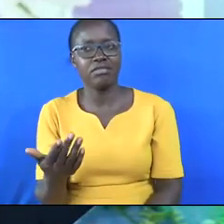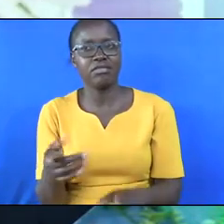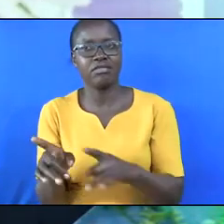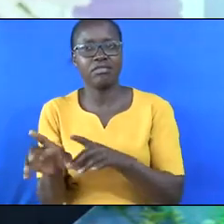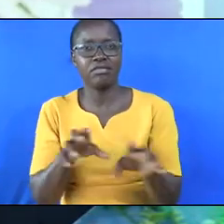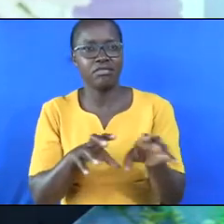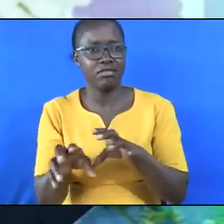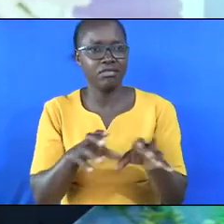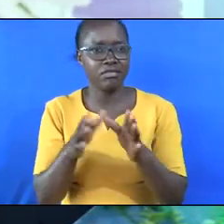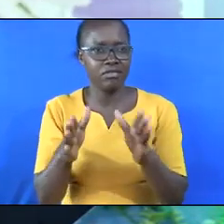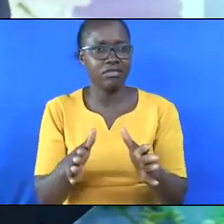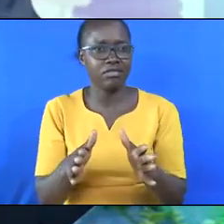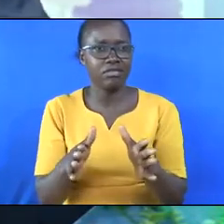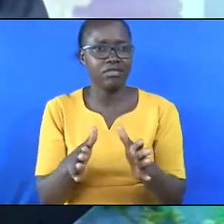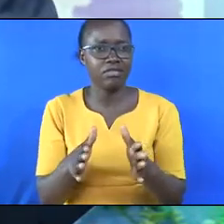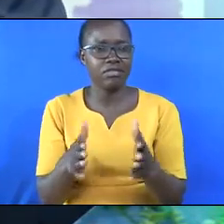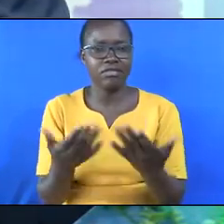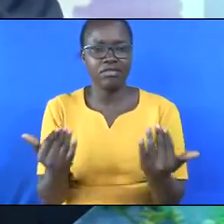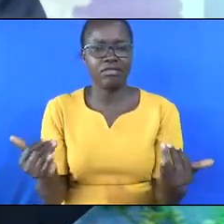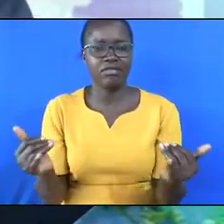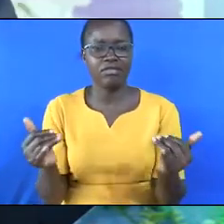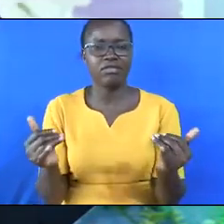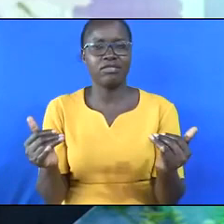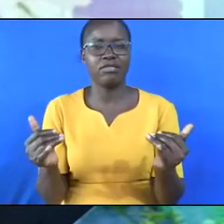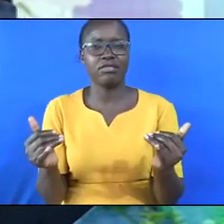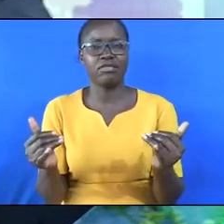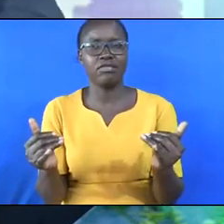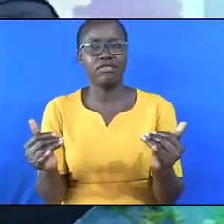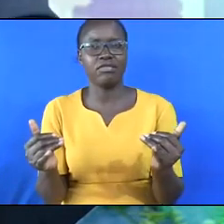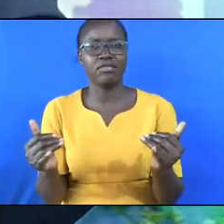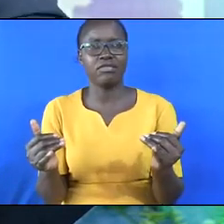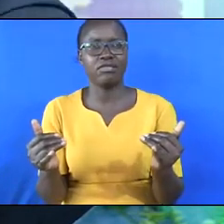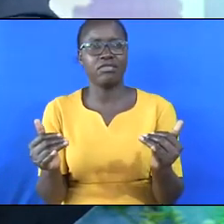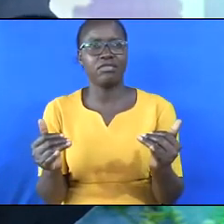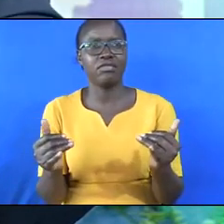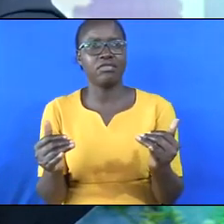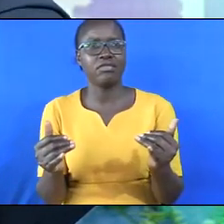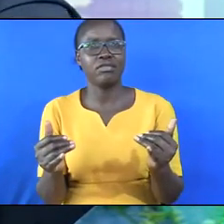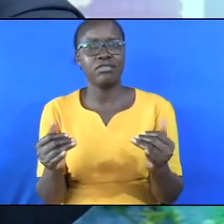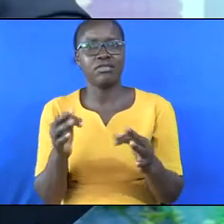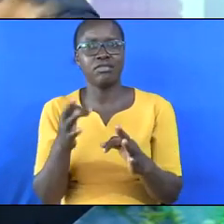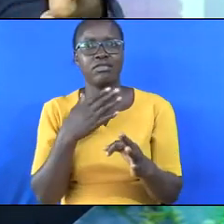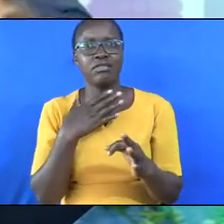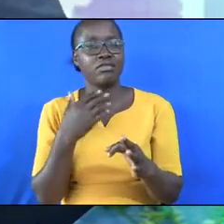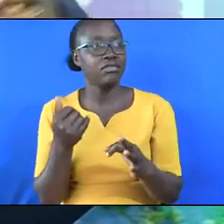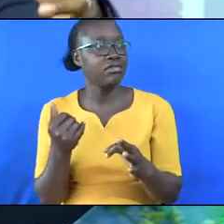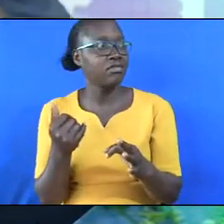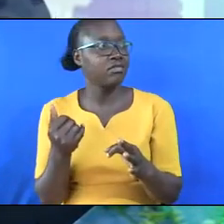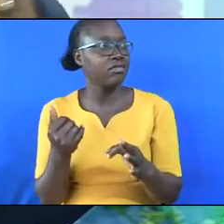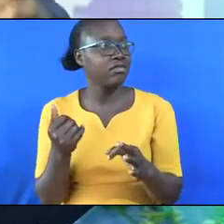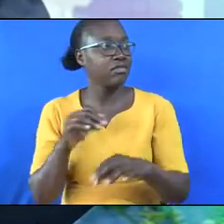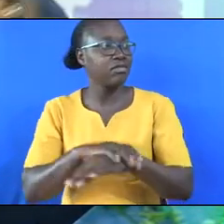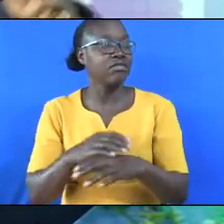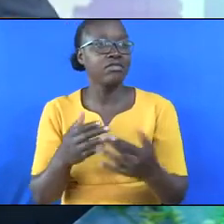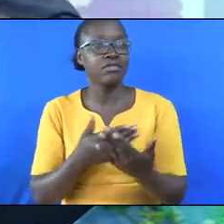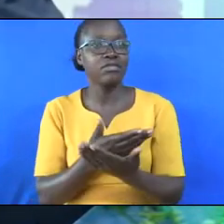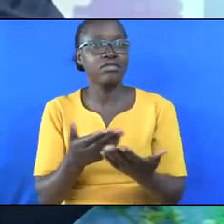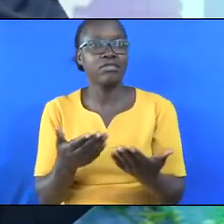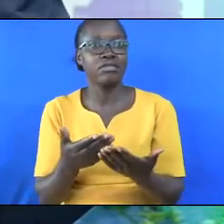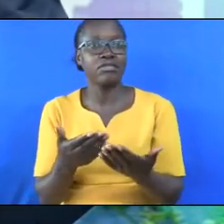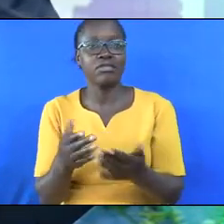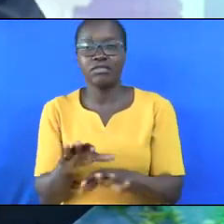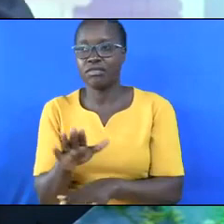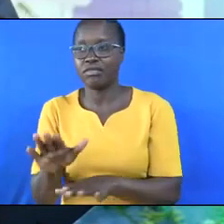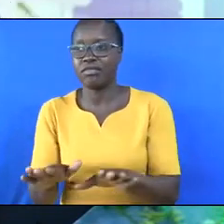scavengers. They are like rats. If you want to catch a shrimp or lobster you go to where the filth of the